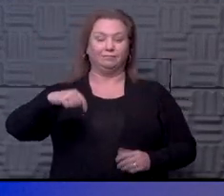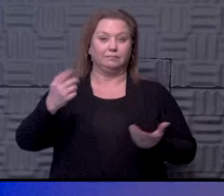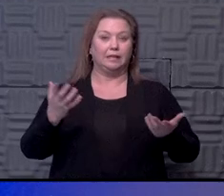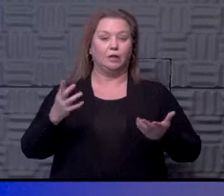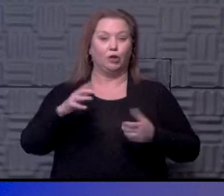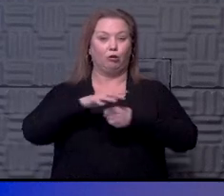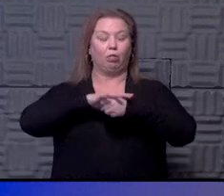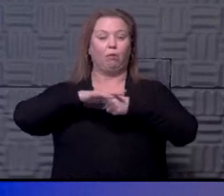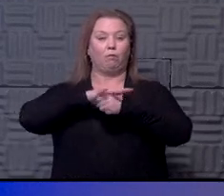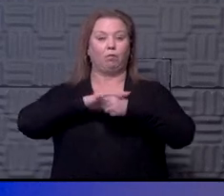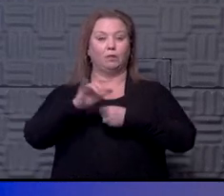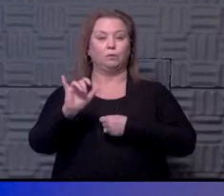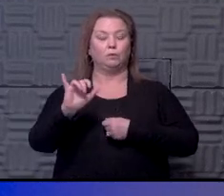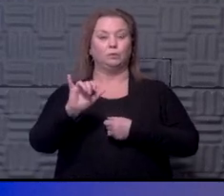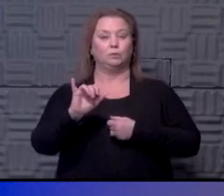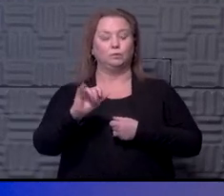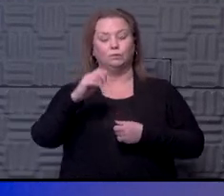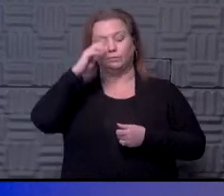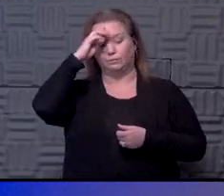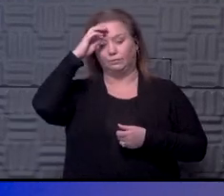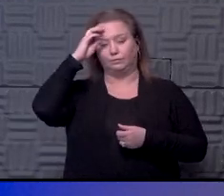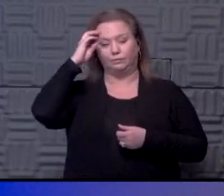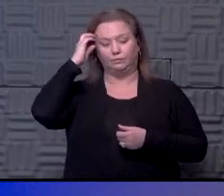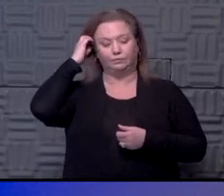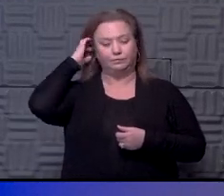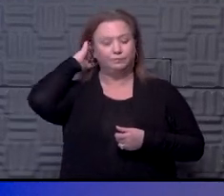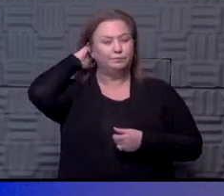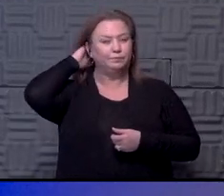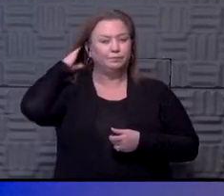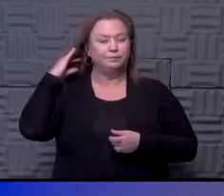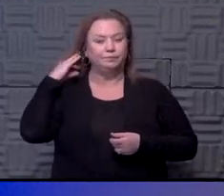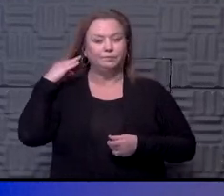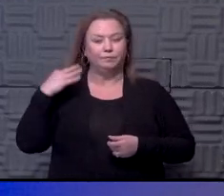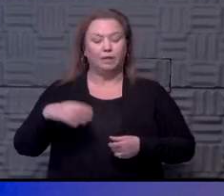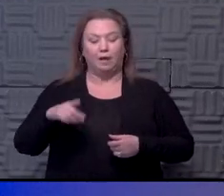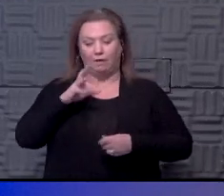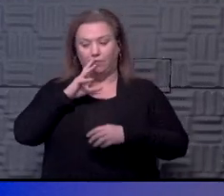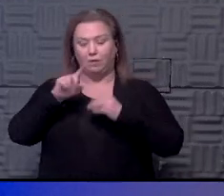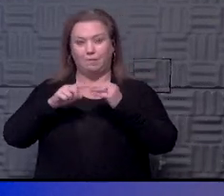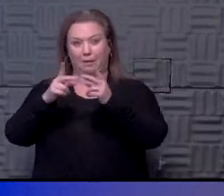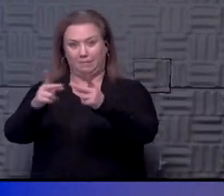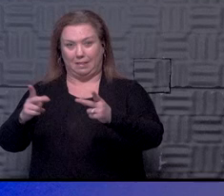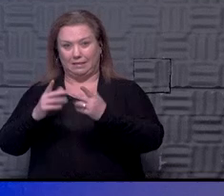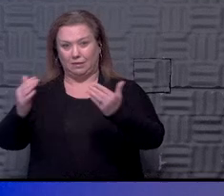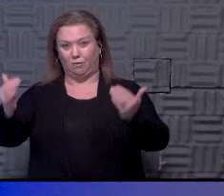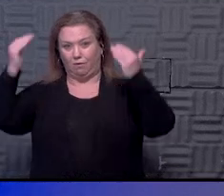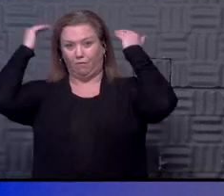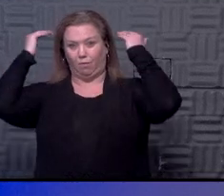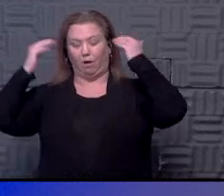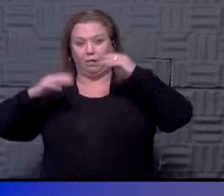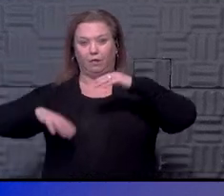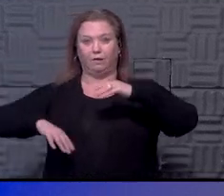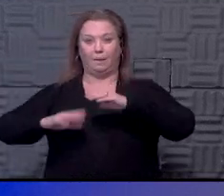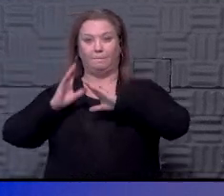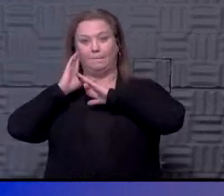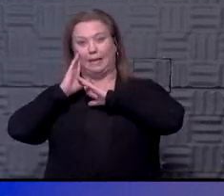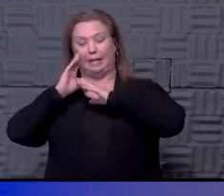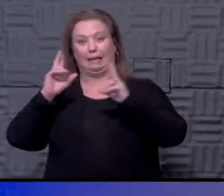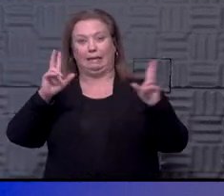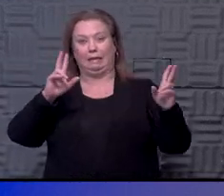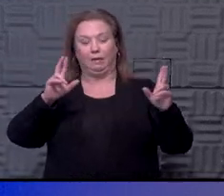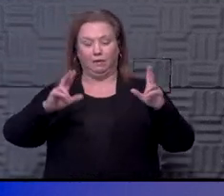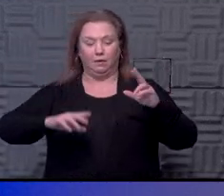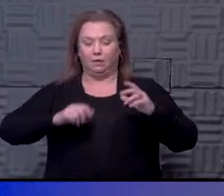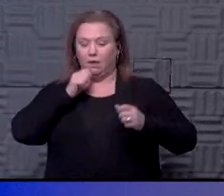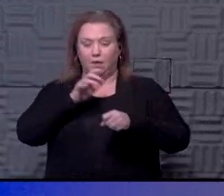locally, than it was. But as you've talked about, those places where they are overwhelmed and there's capacity issues and there's lack